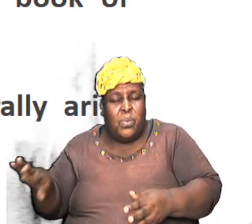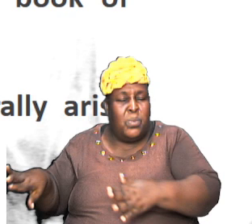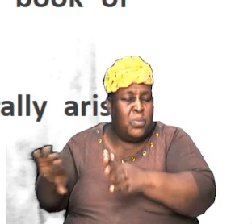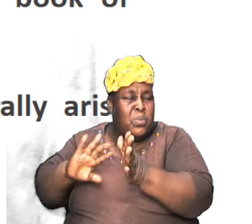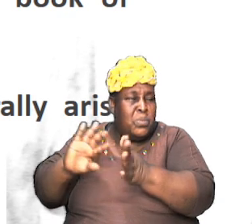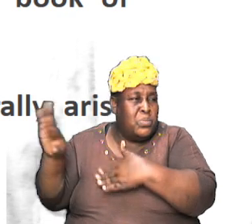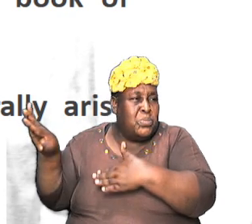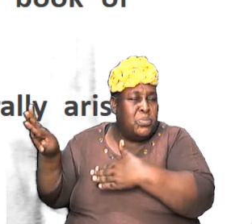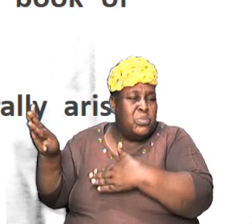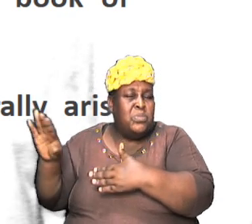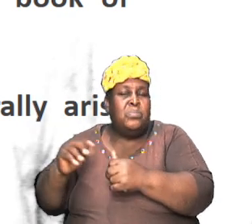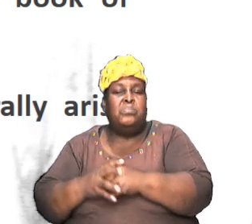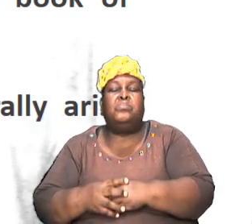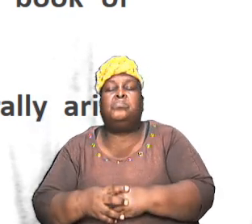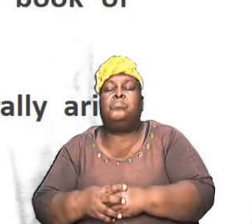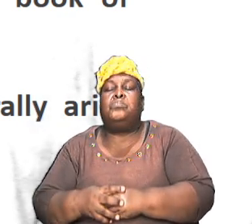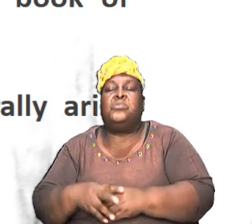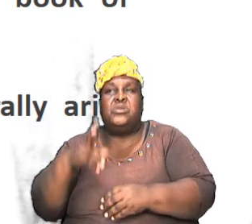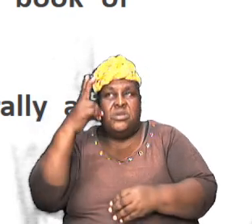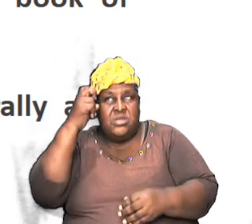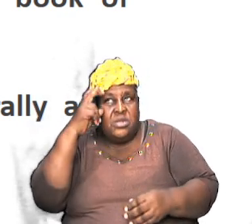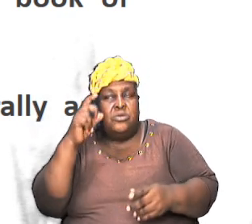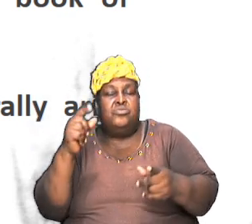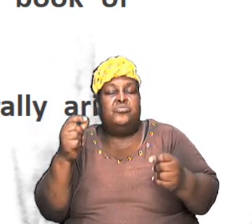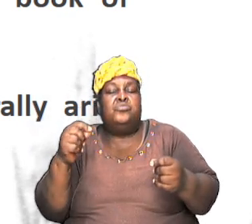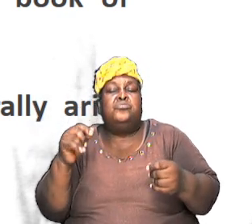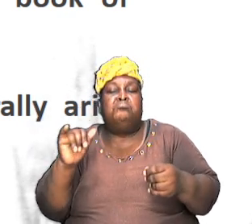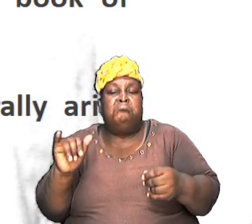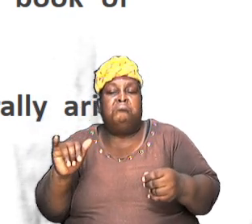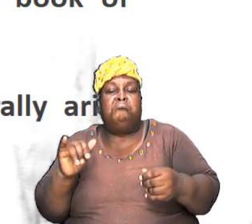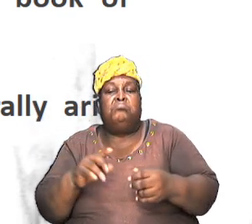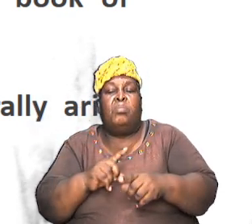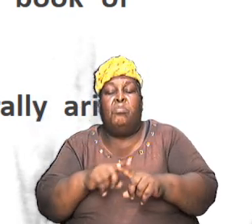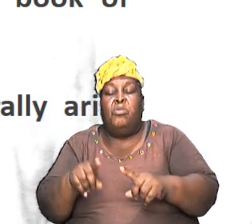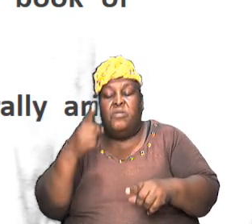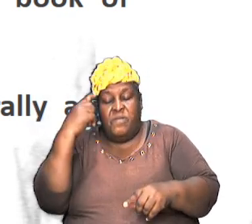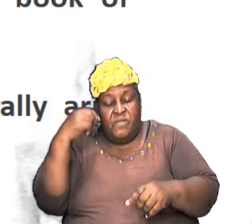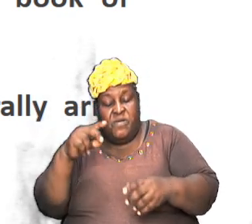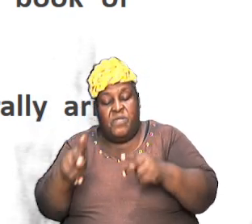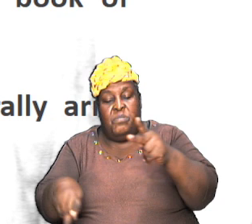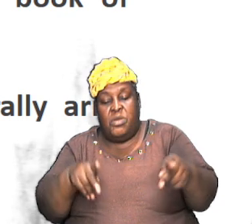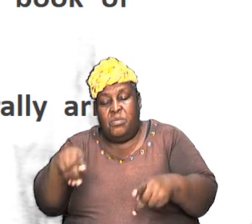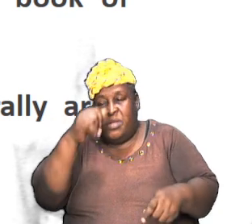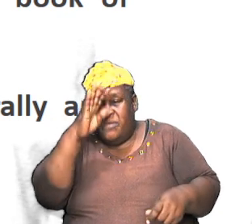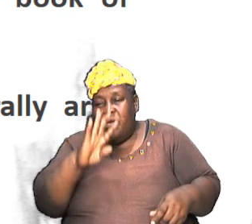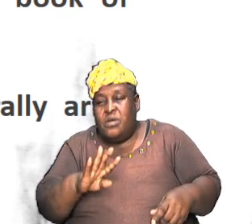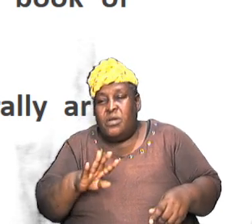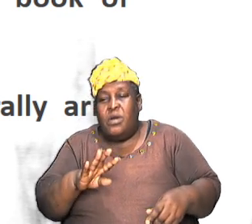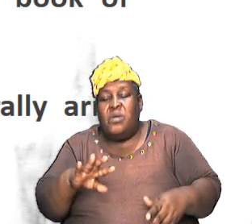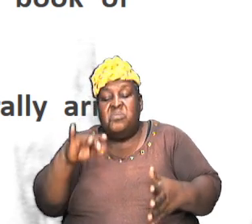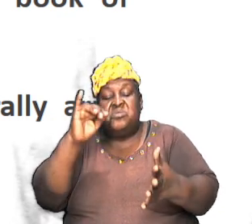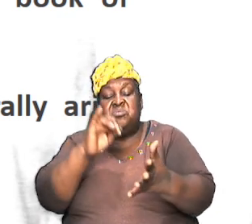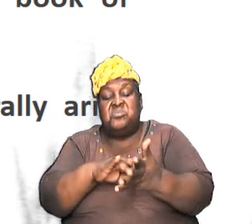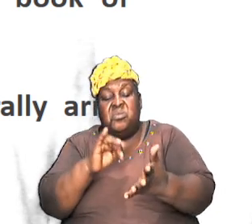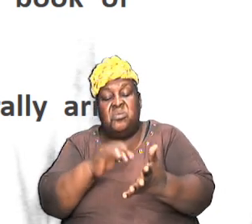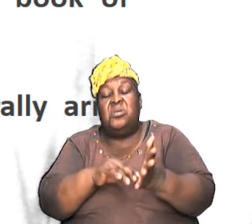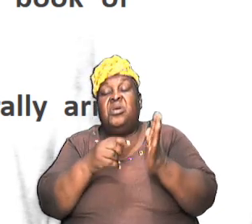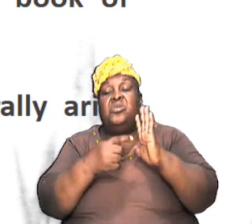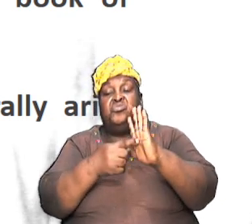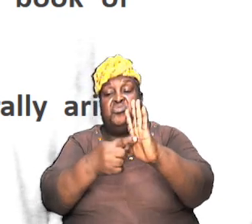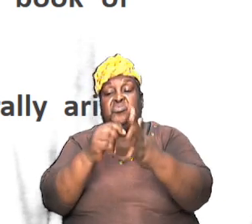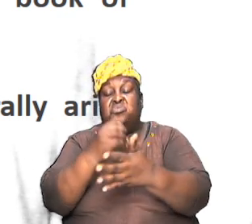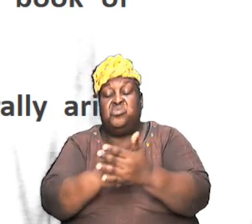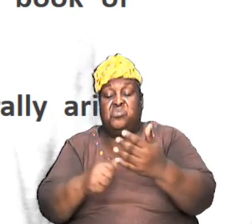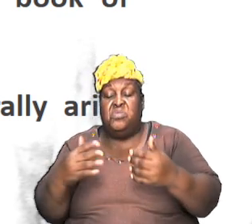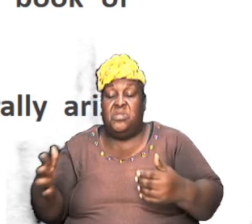literally is doing that but for the sins of God we went through and we showed some things and we again